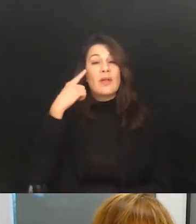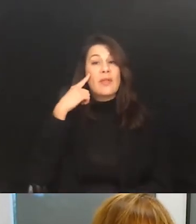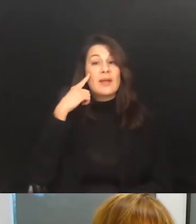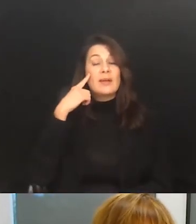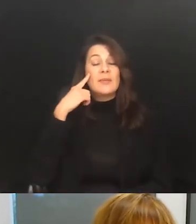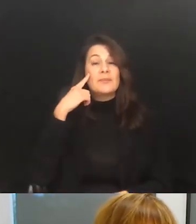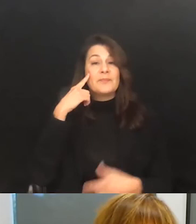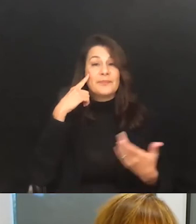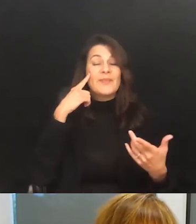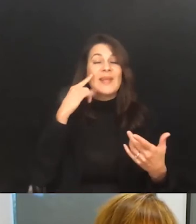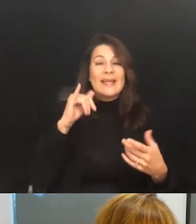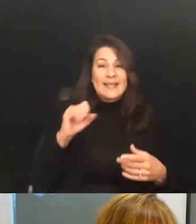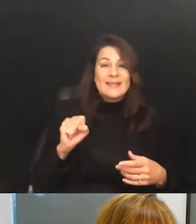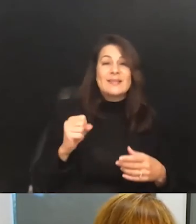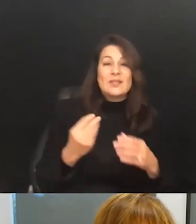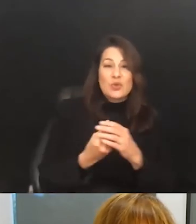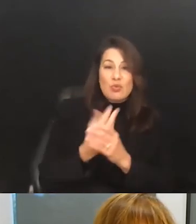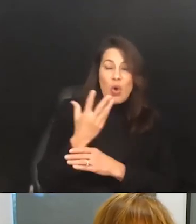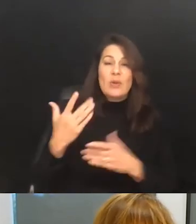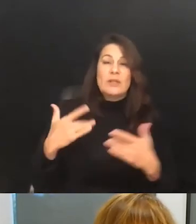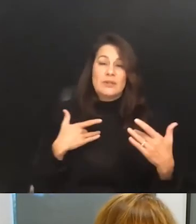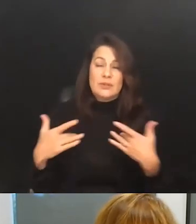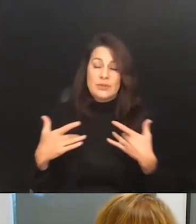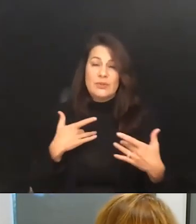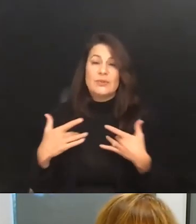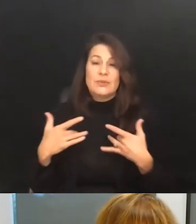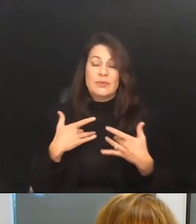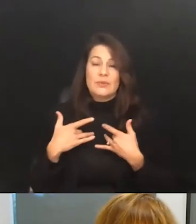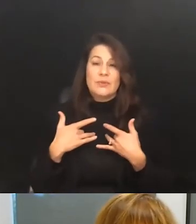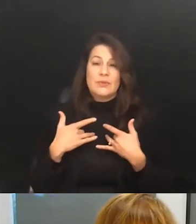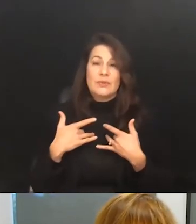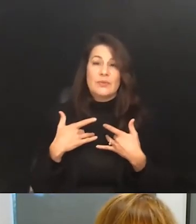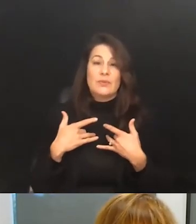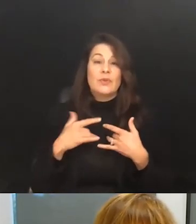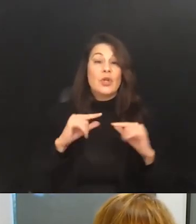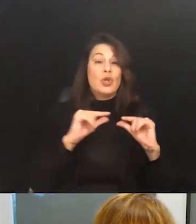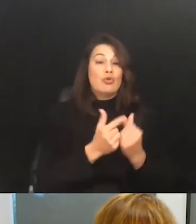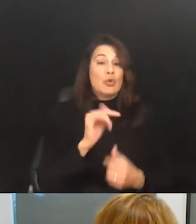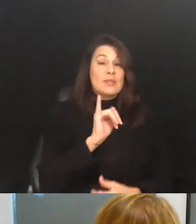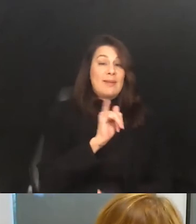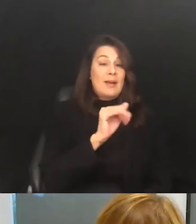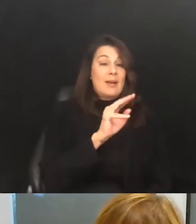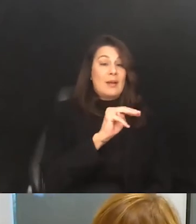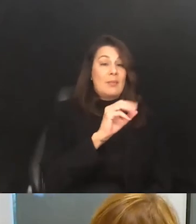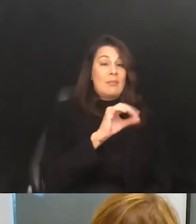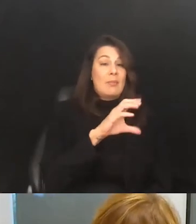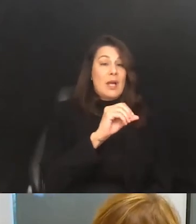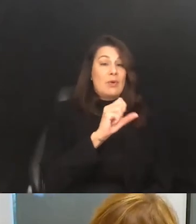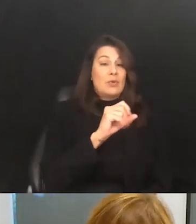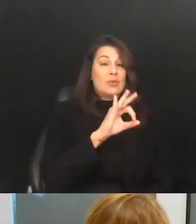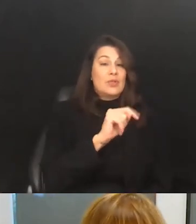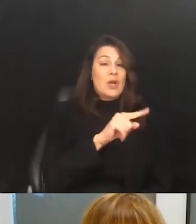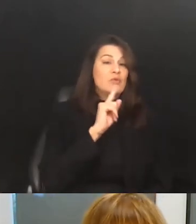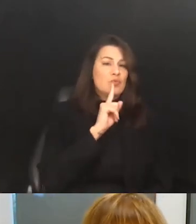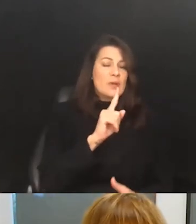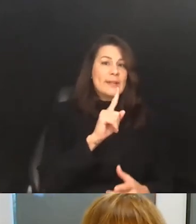end, it's a growing concern. mean, I'm, um, groups like Microsoft actually are pushing really hard to